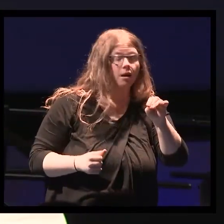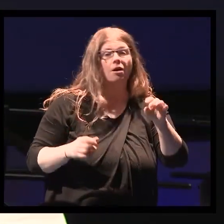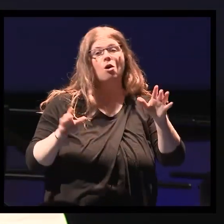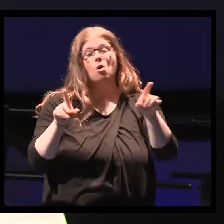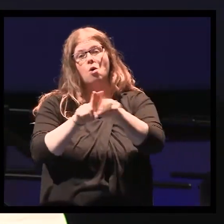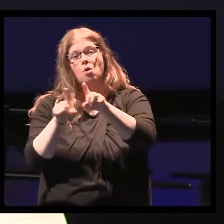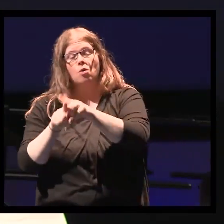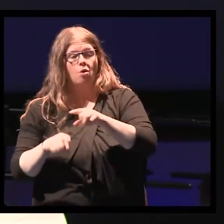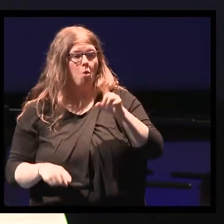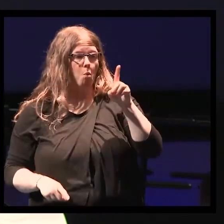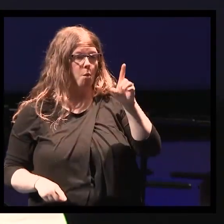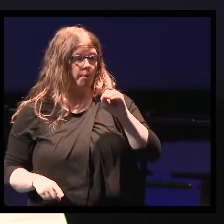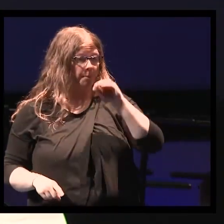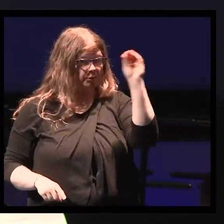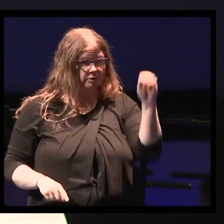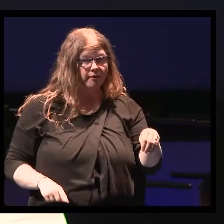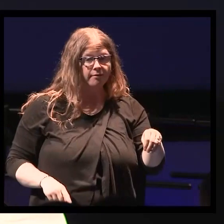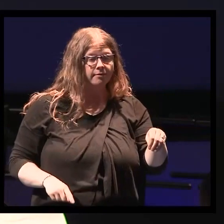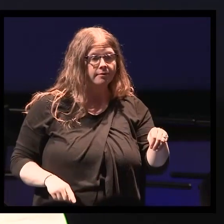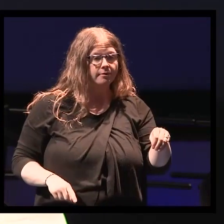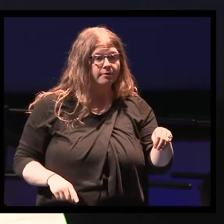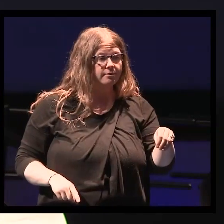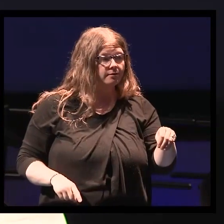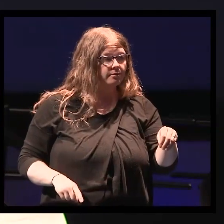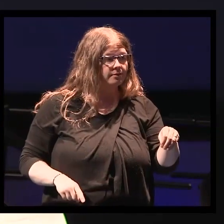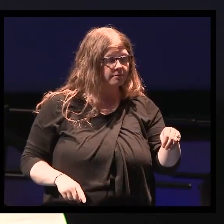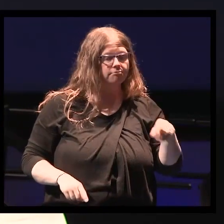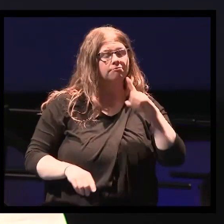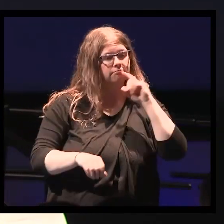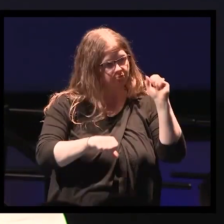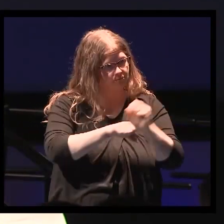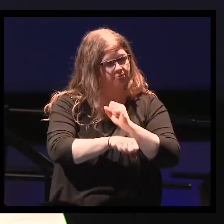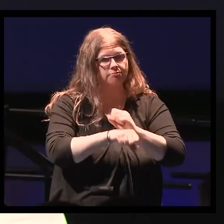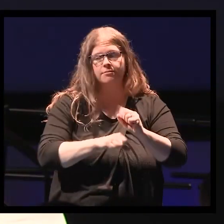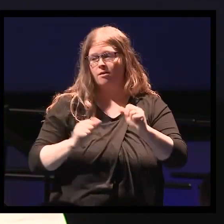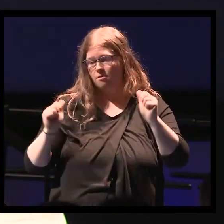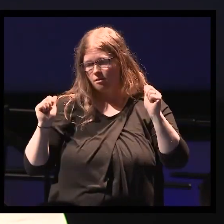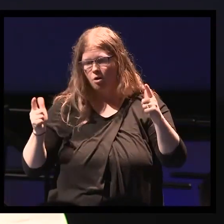people are not affected in light of the fact that Amber's experience was not at all unique.